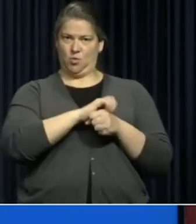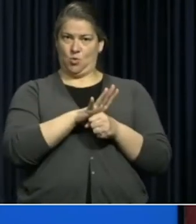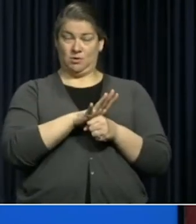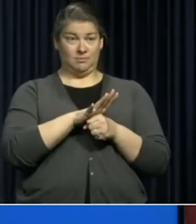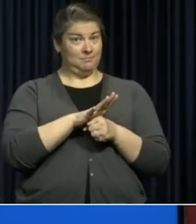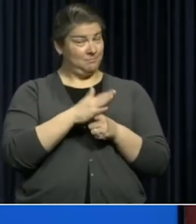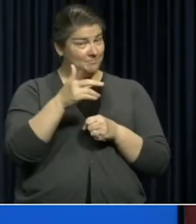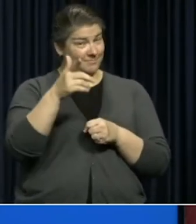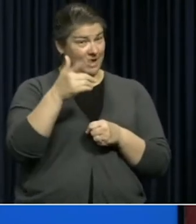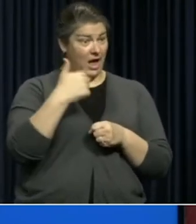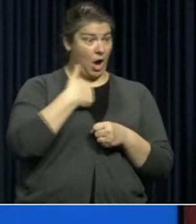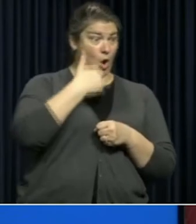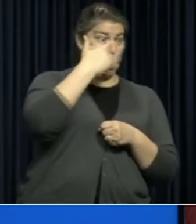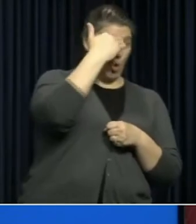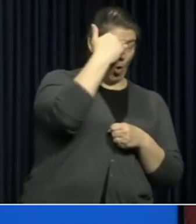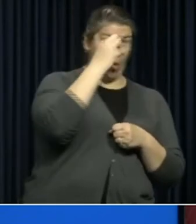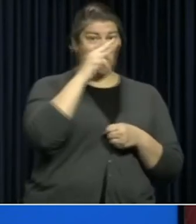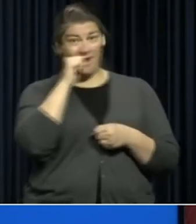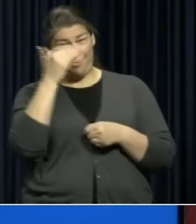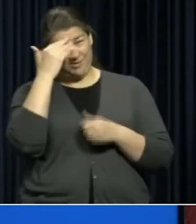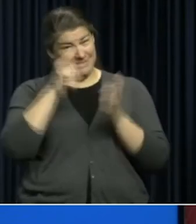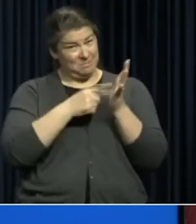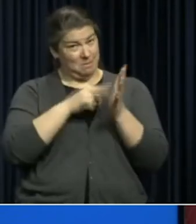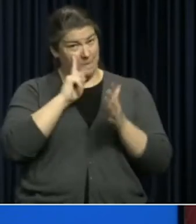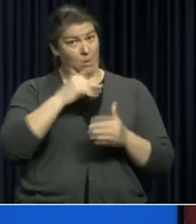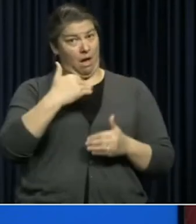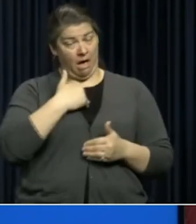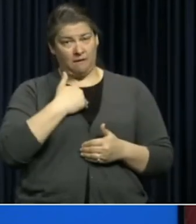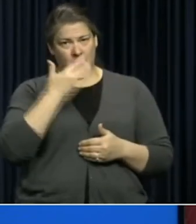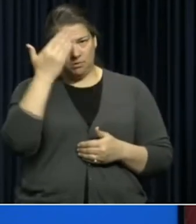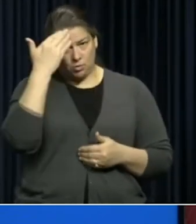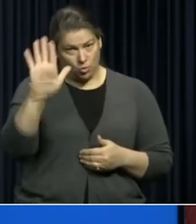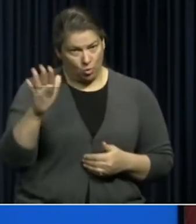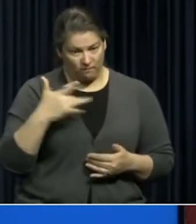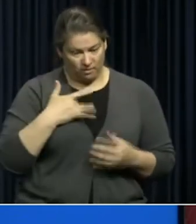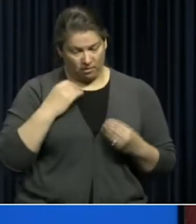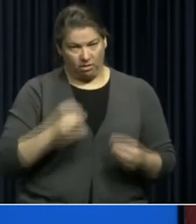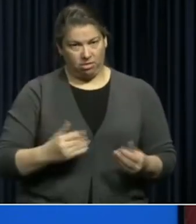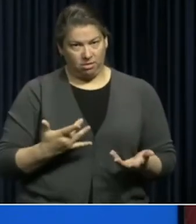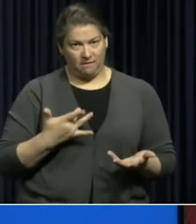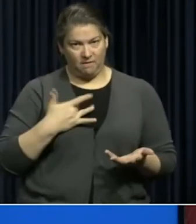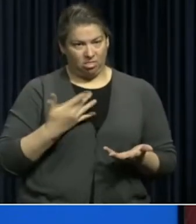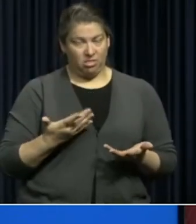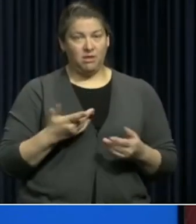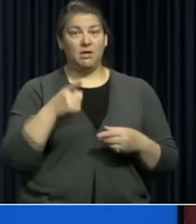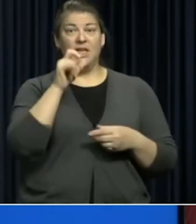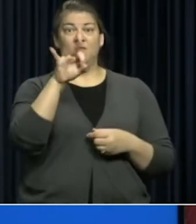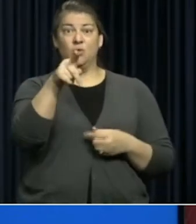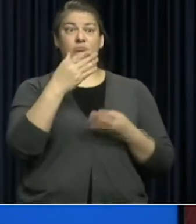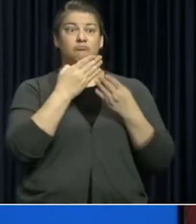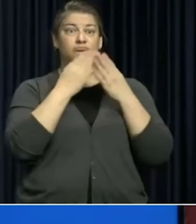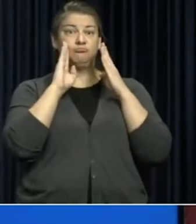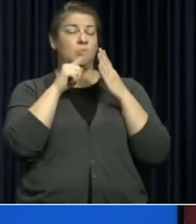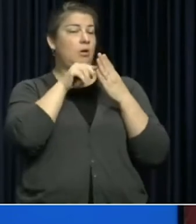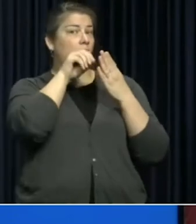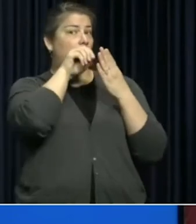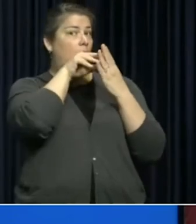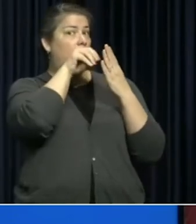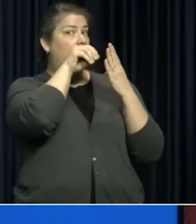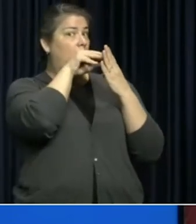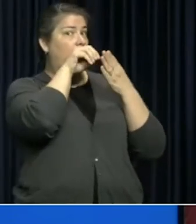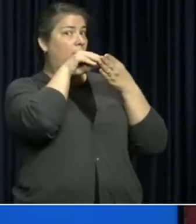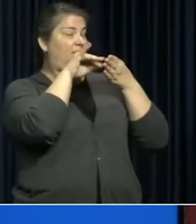quite a few people can be infected and have no symptoms your secretions will stay on the inside of the mask instead of